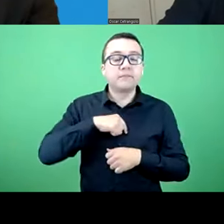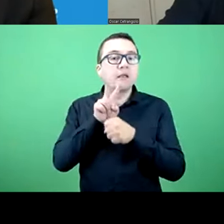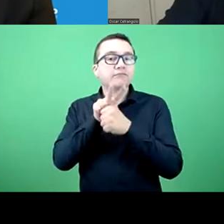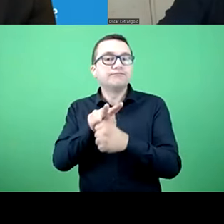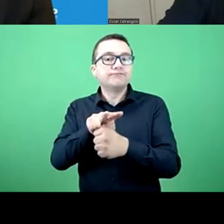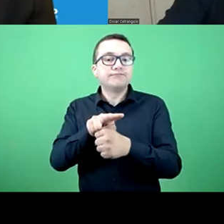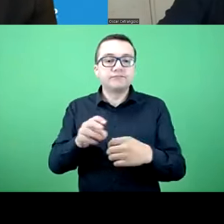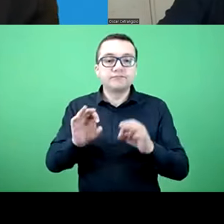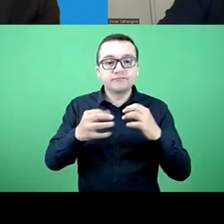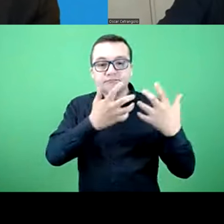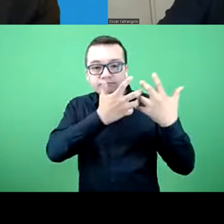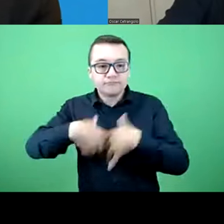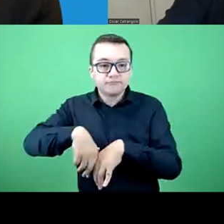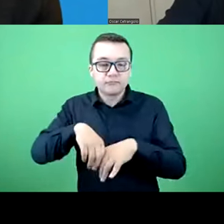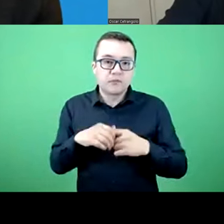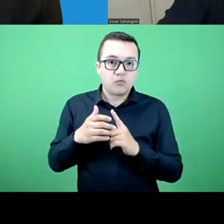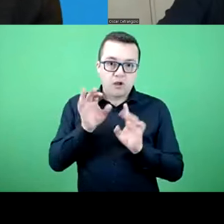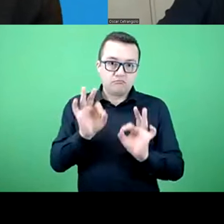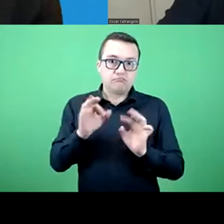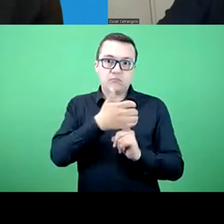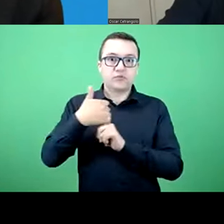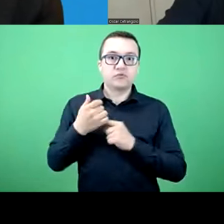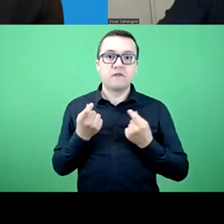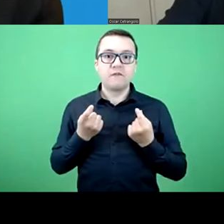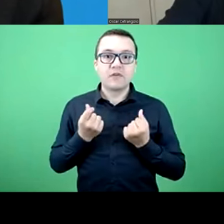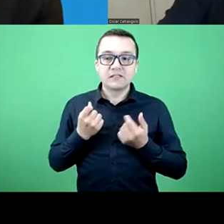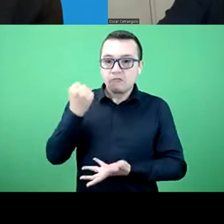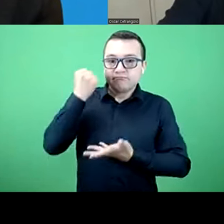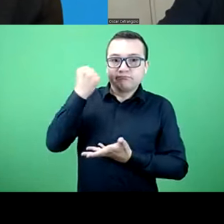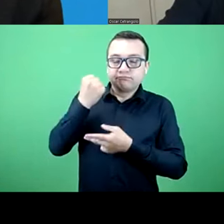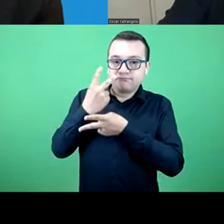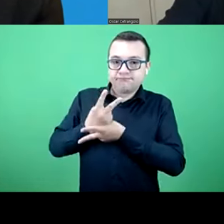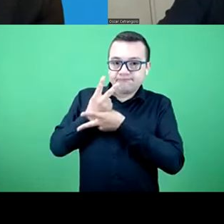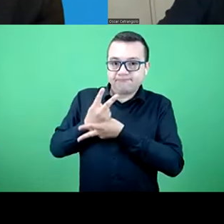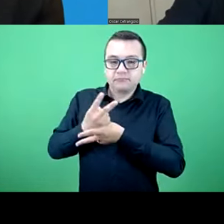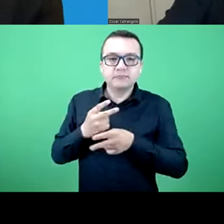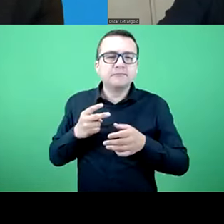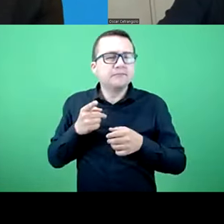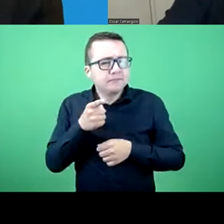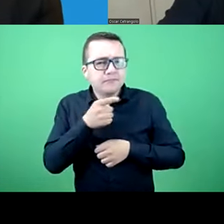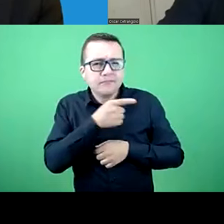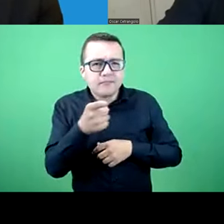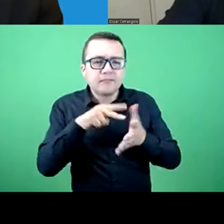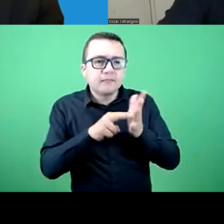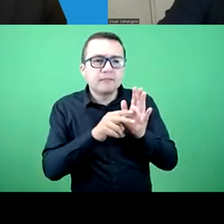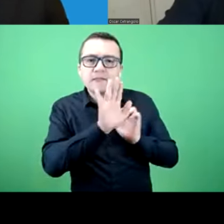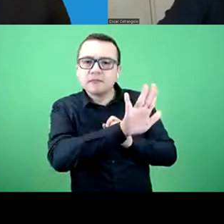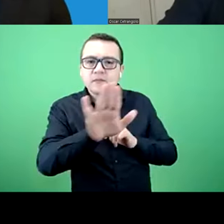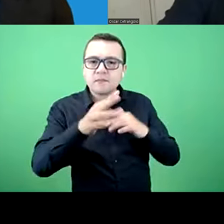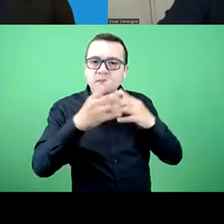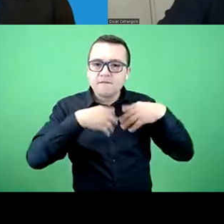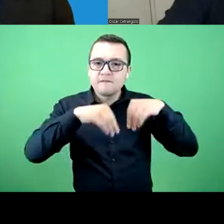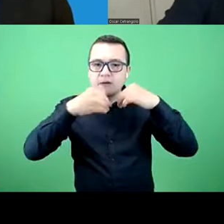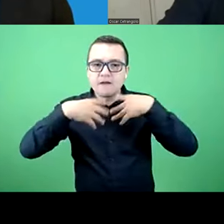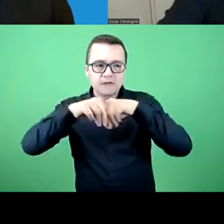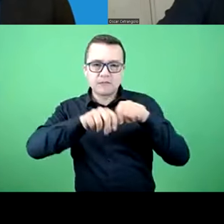engage in financial protection and monitoring mechanisms. In other words, what is happening with the households that